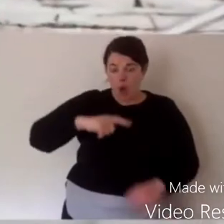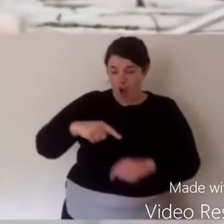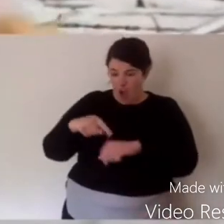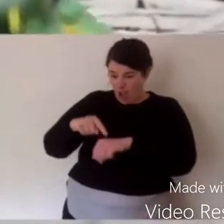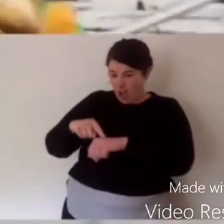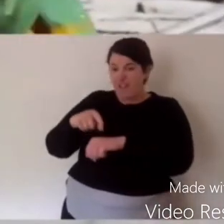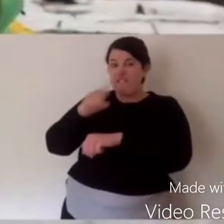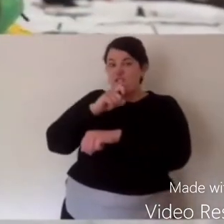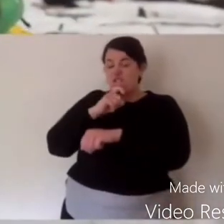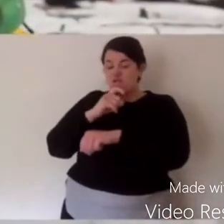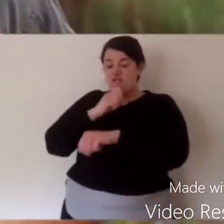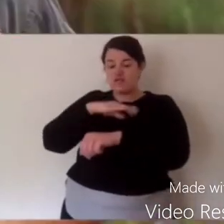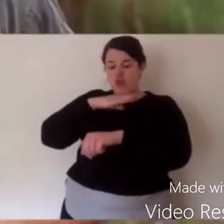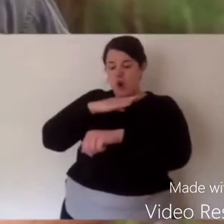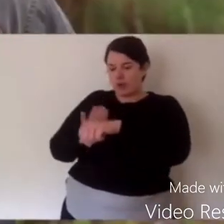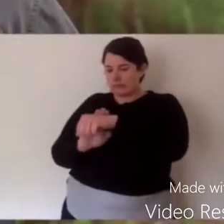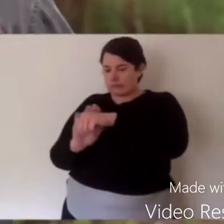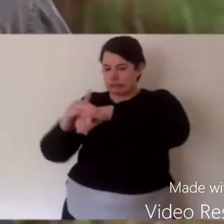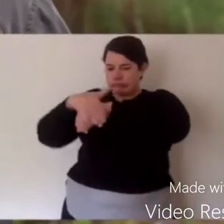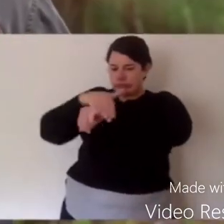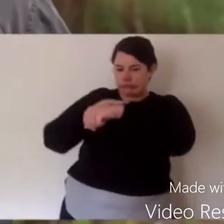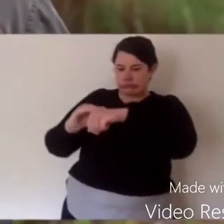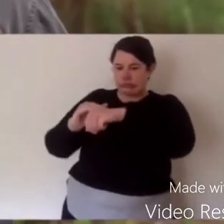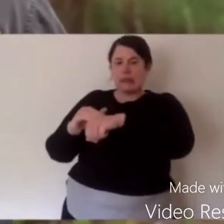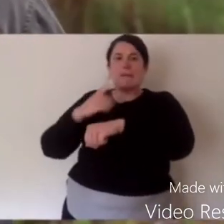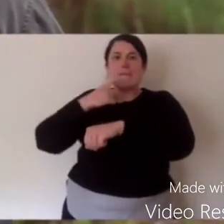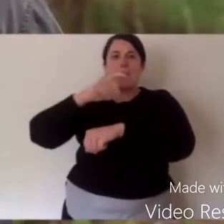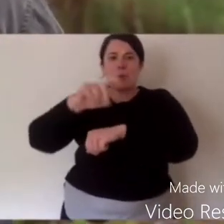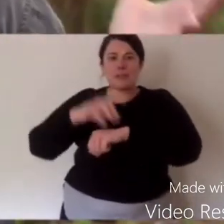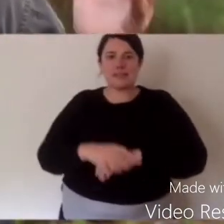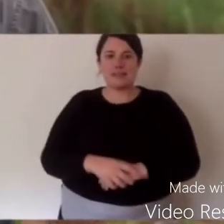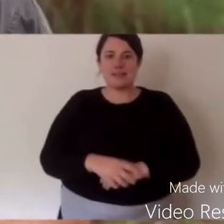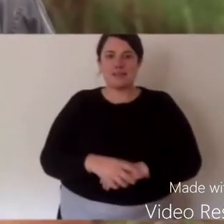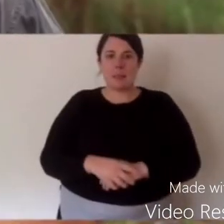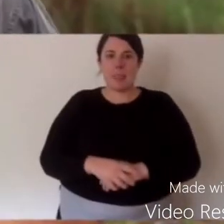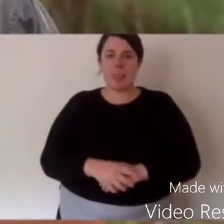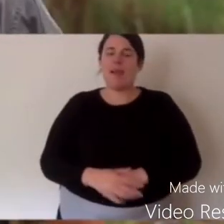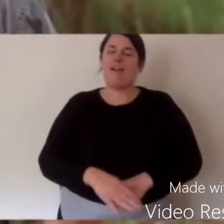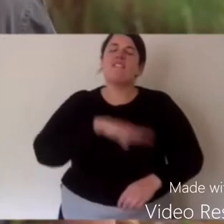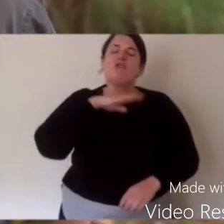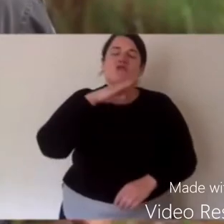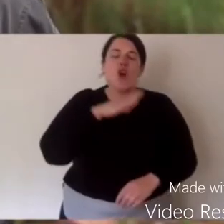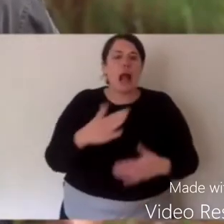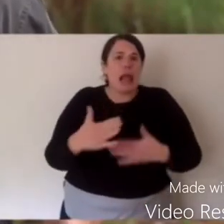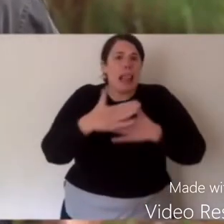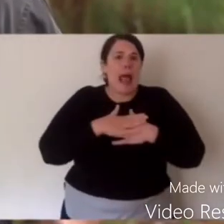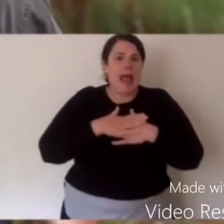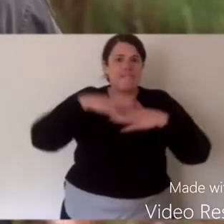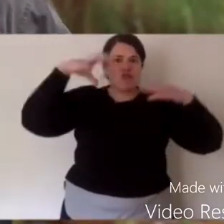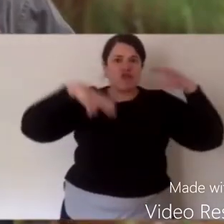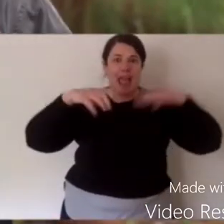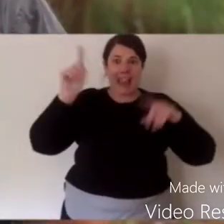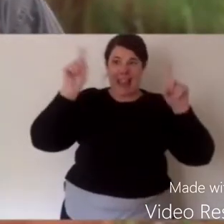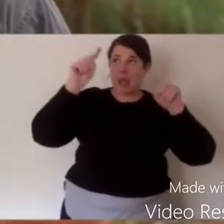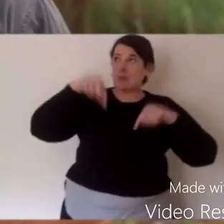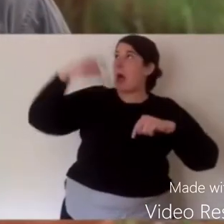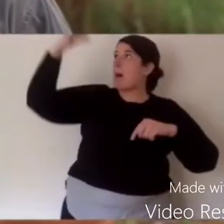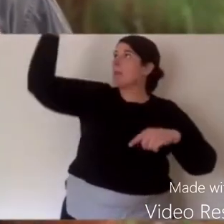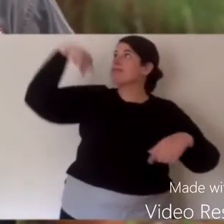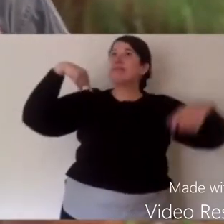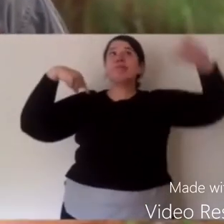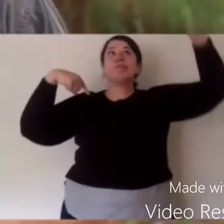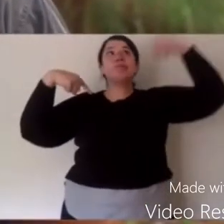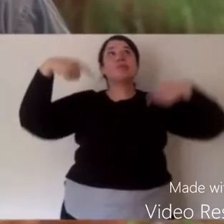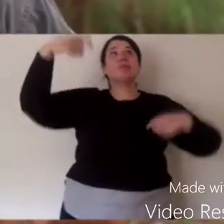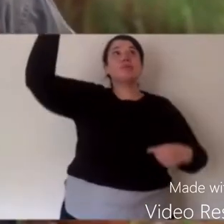a toxin on its skin. Frogs love the rain, and it's just started to rain on me. Now amphibians,